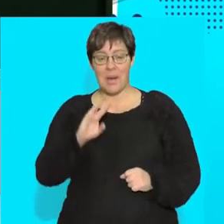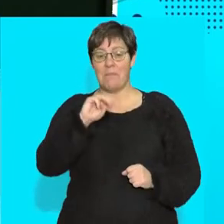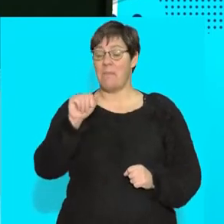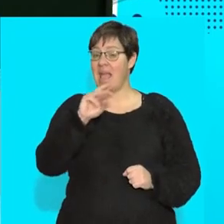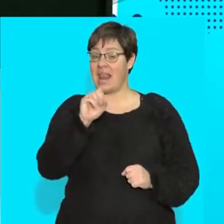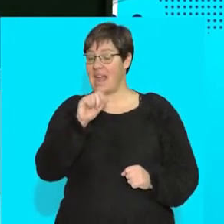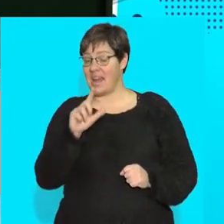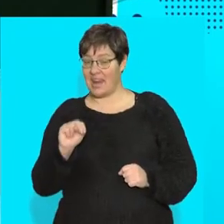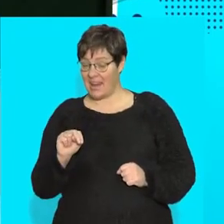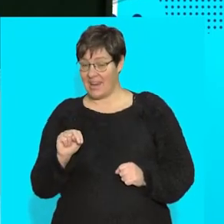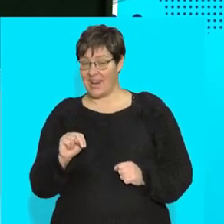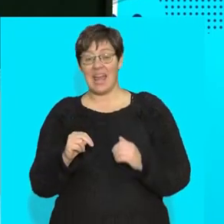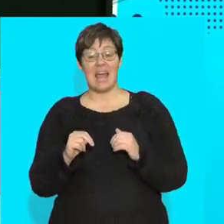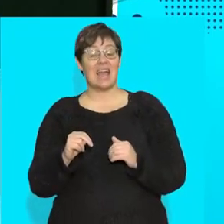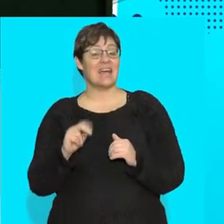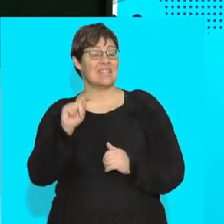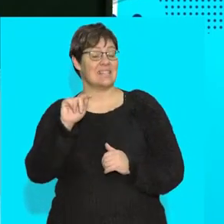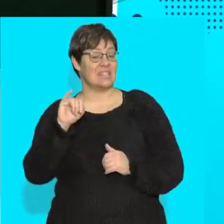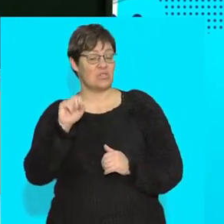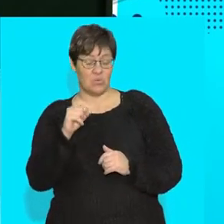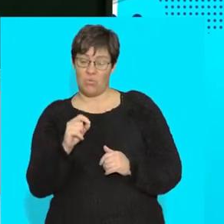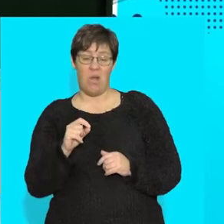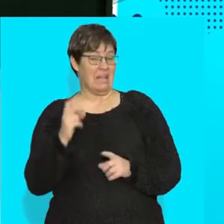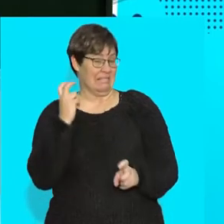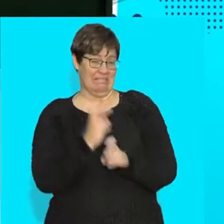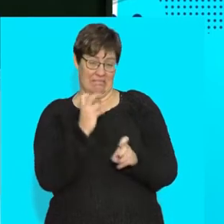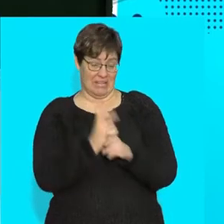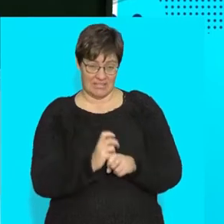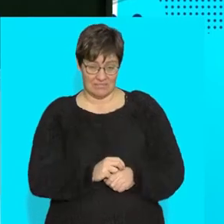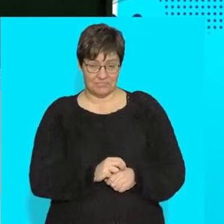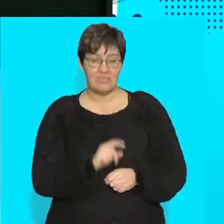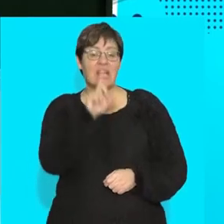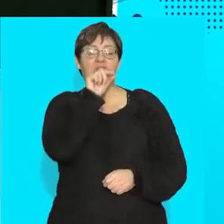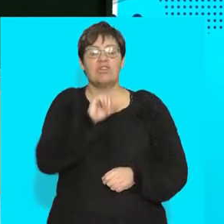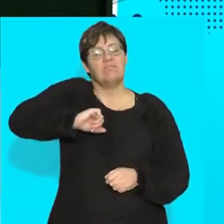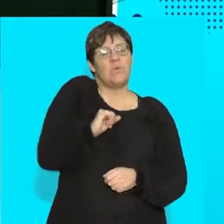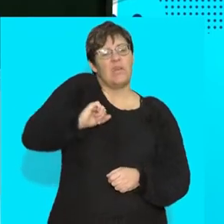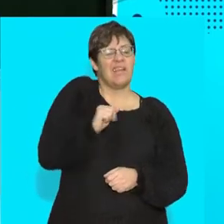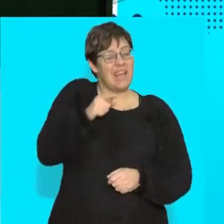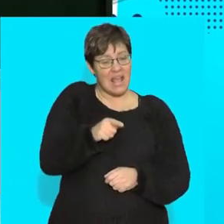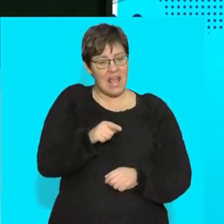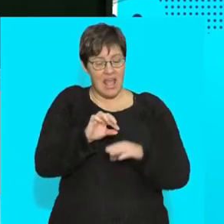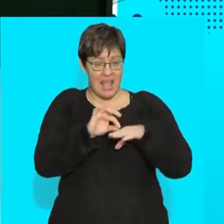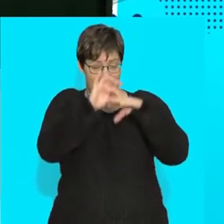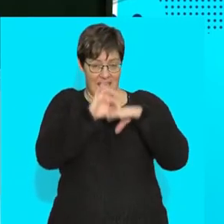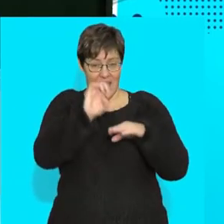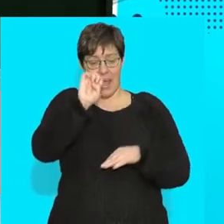Where are we on our chicken wing? Okay, so what we've done is, as I said to you, the skin, epithelial tissue, the fat